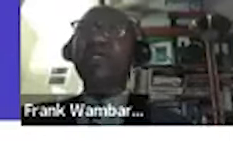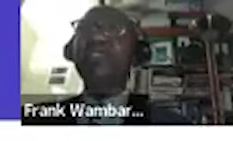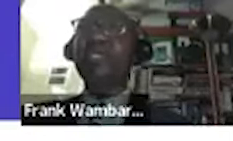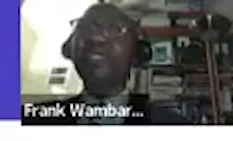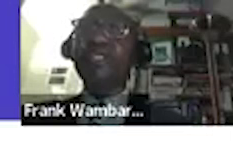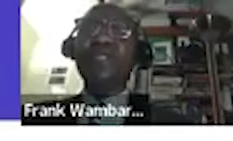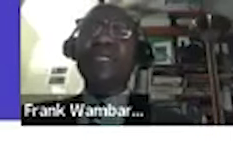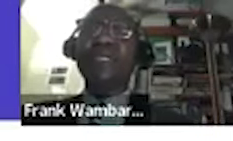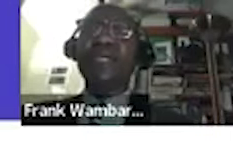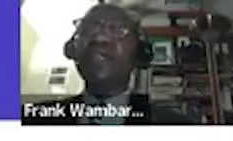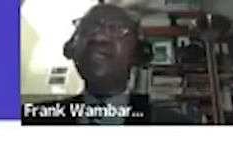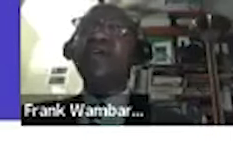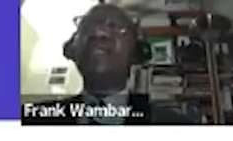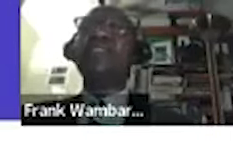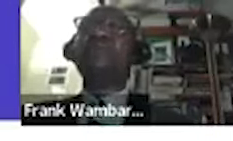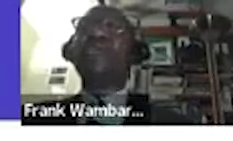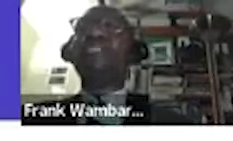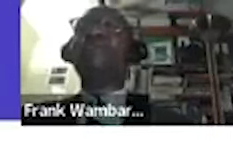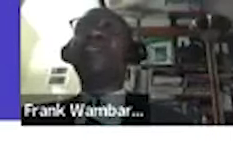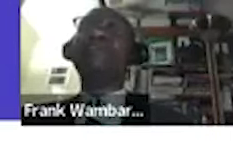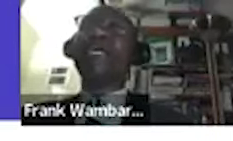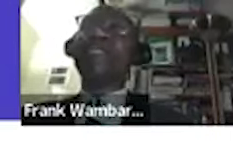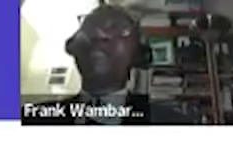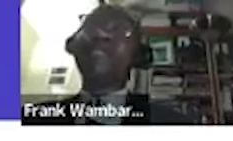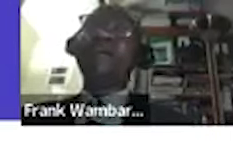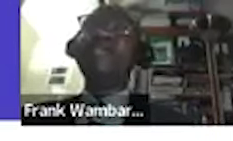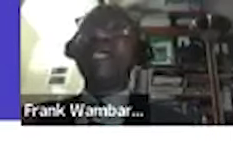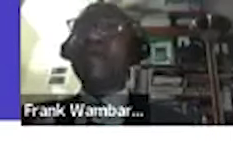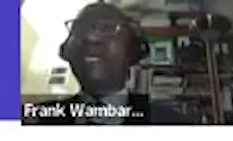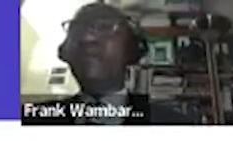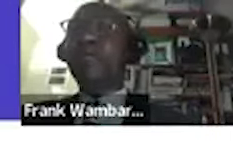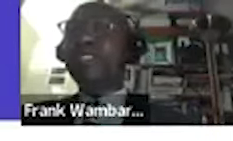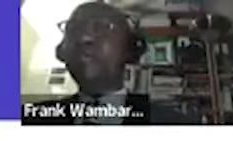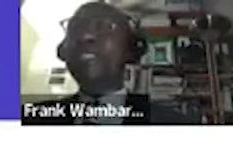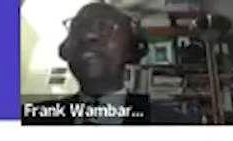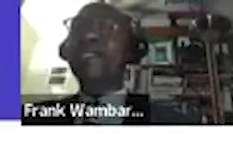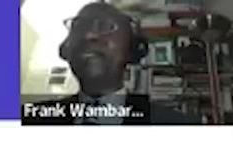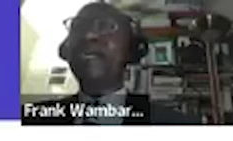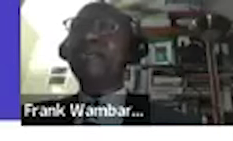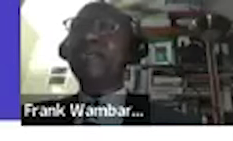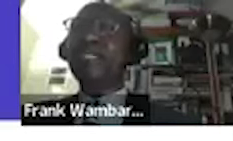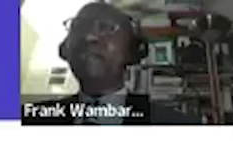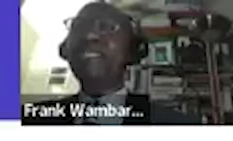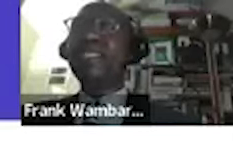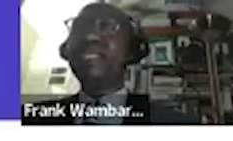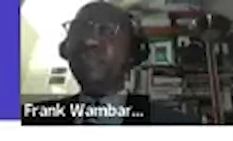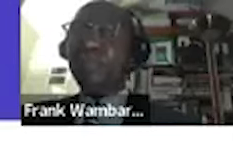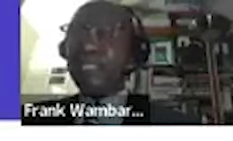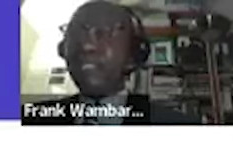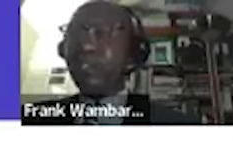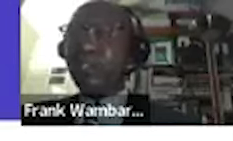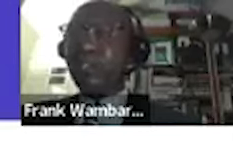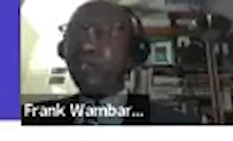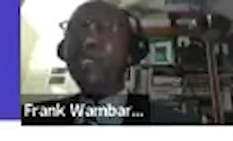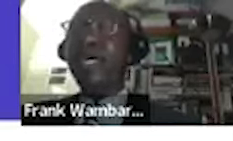oh sorry it's not showing uh okay it's because of the background i have anyway because i'll be sending because i'll be sending